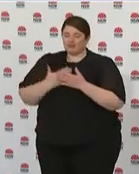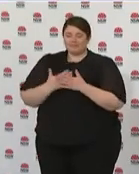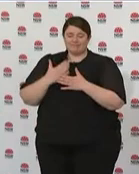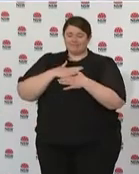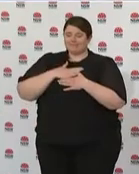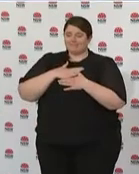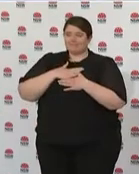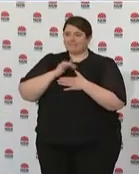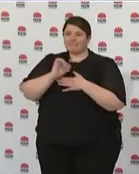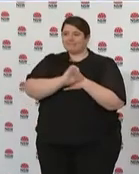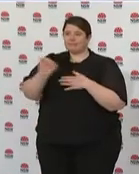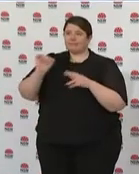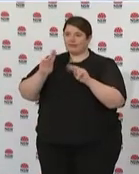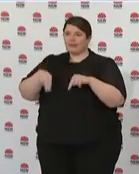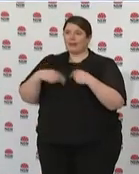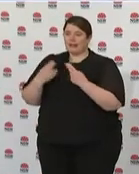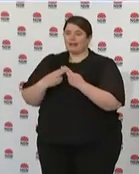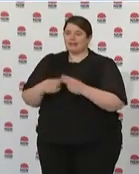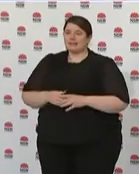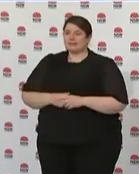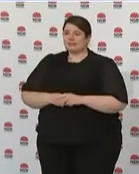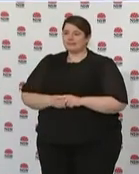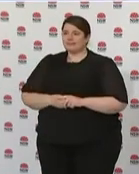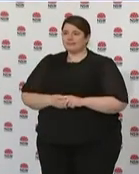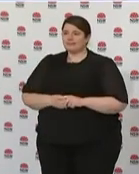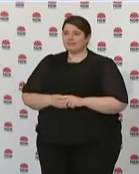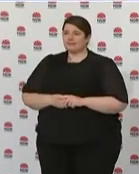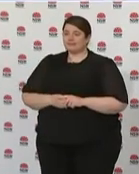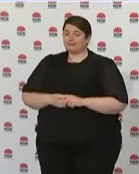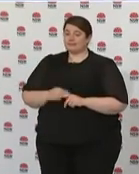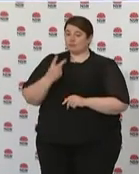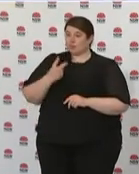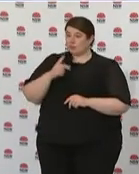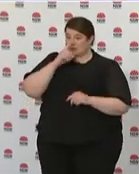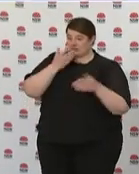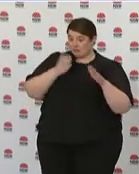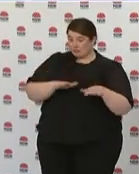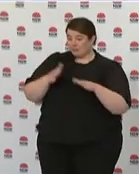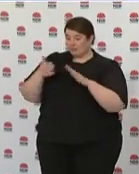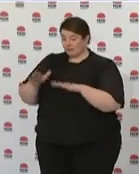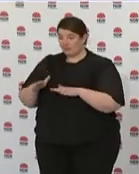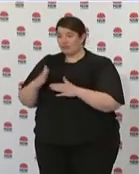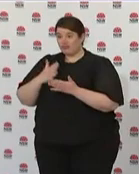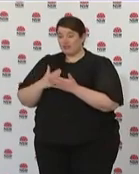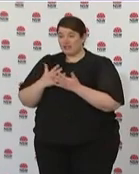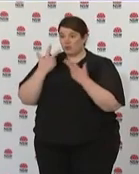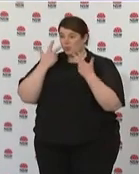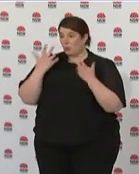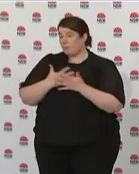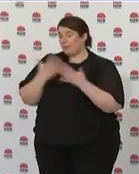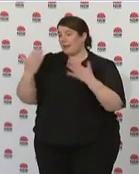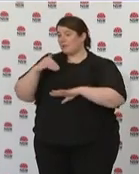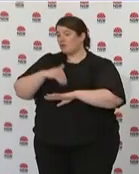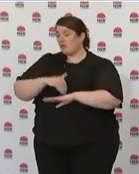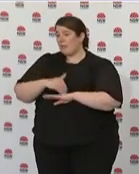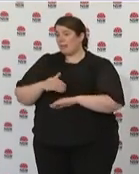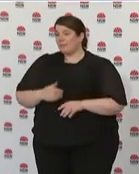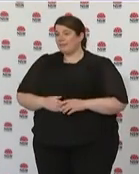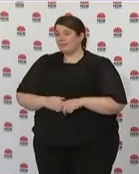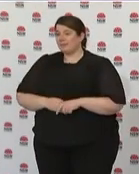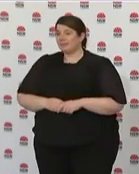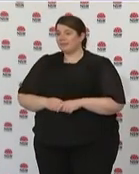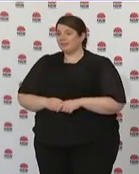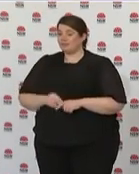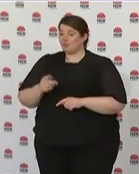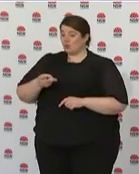but I think these deaths do highlight a key issue. At this level of